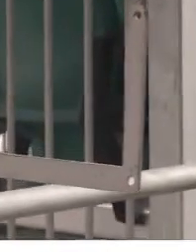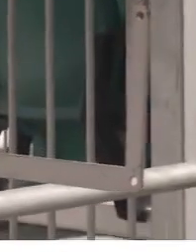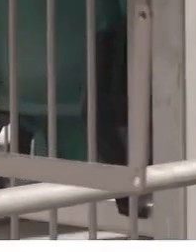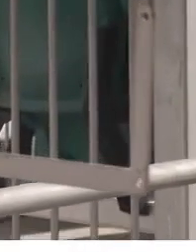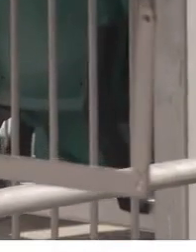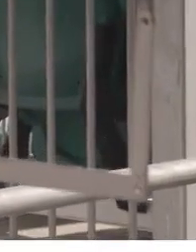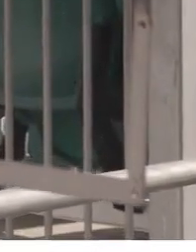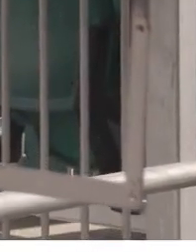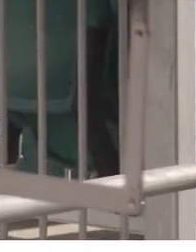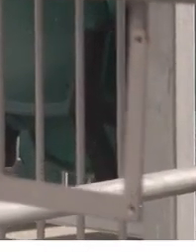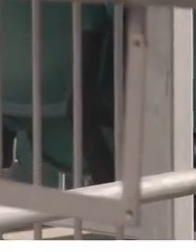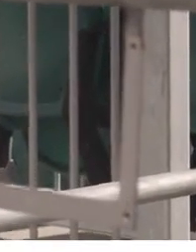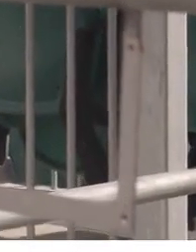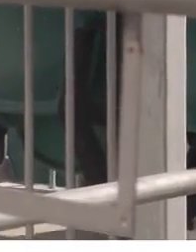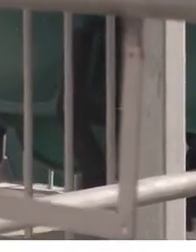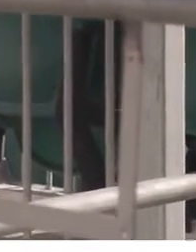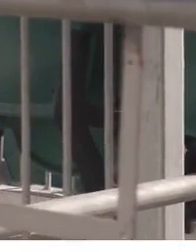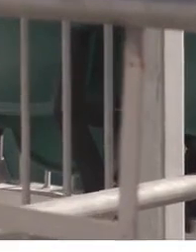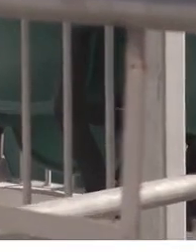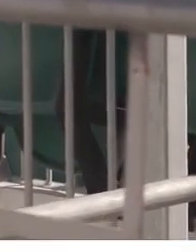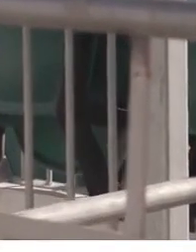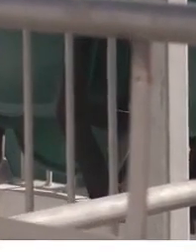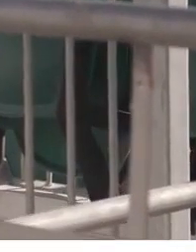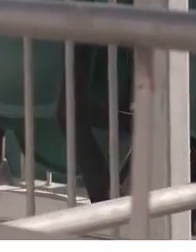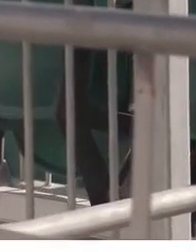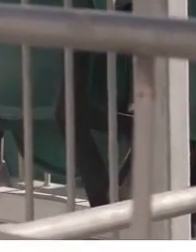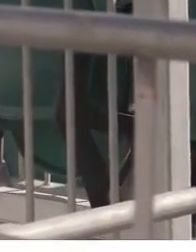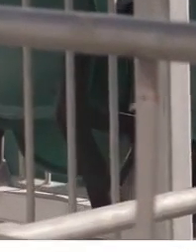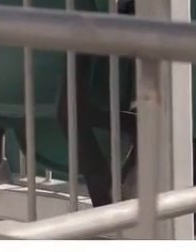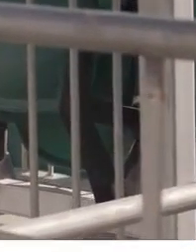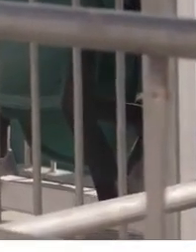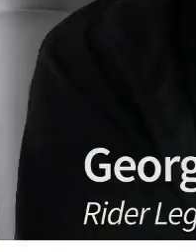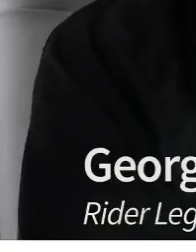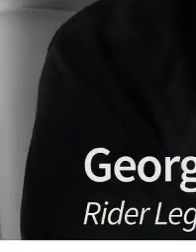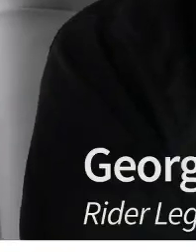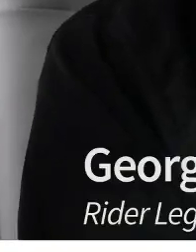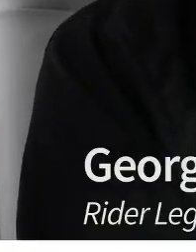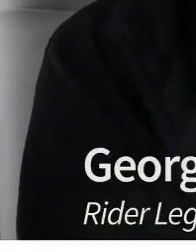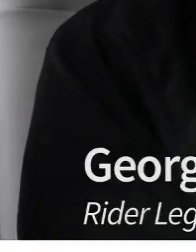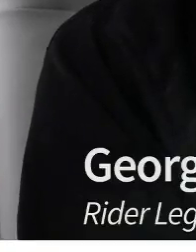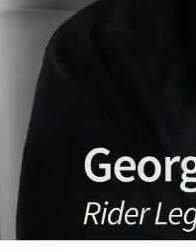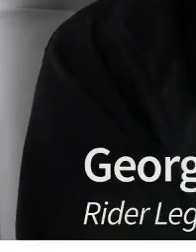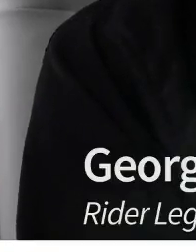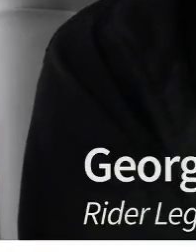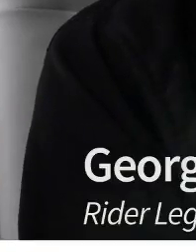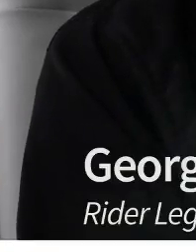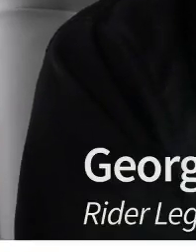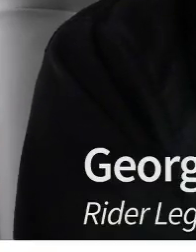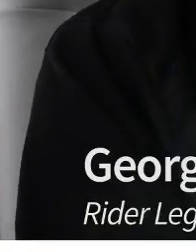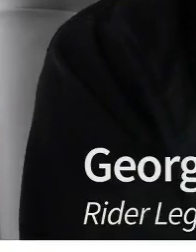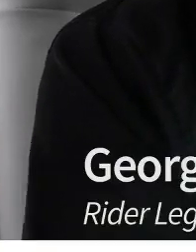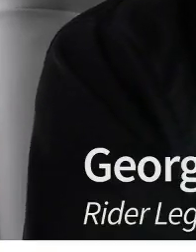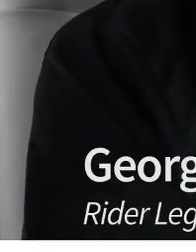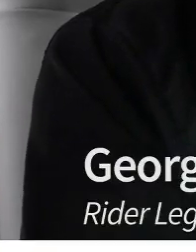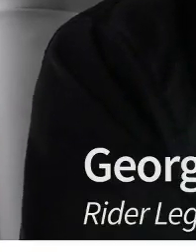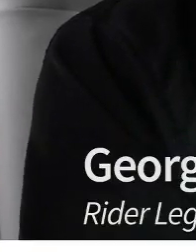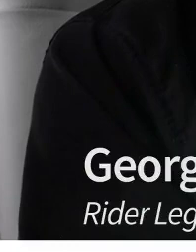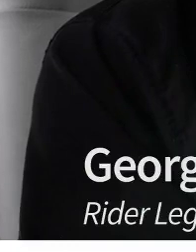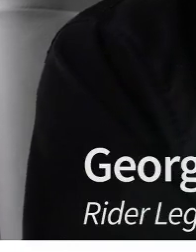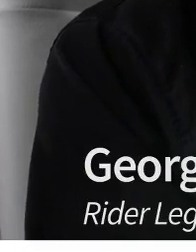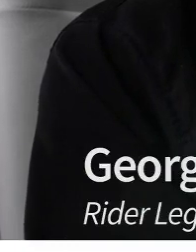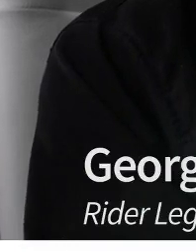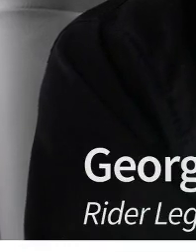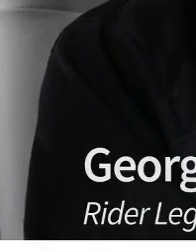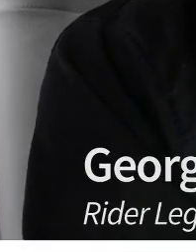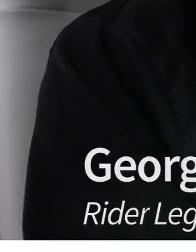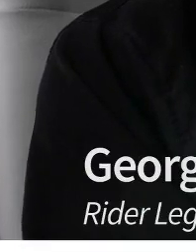noise that Ryder fans bring. If I was talking to Ryder fans, I would say, get